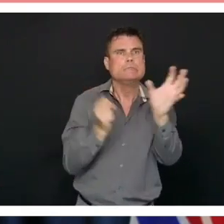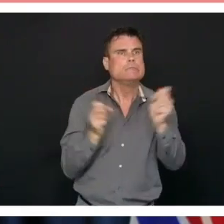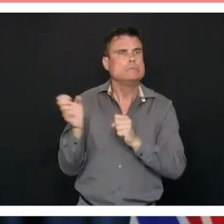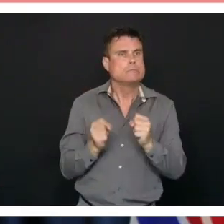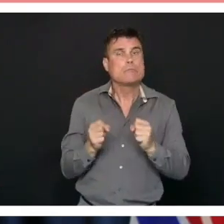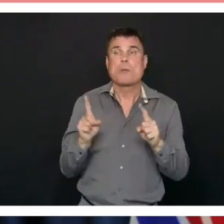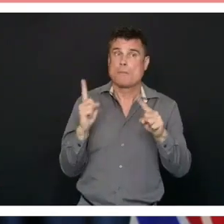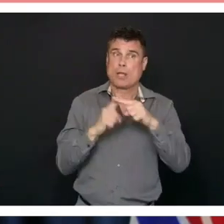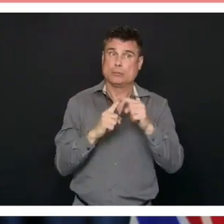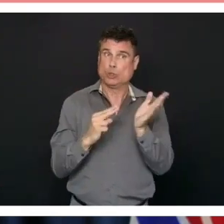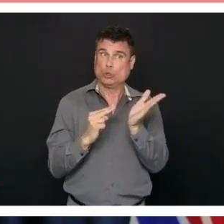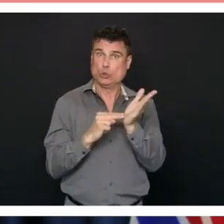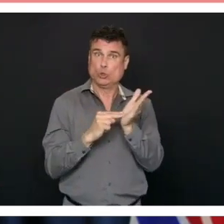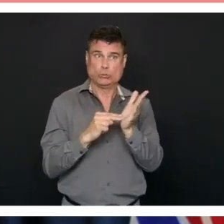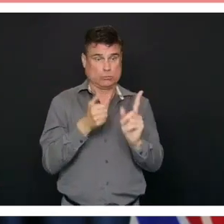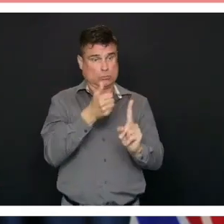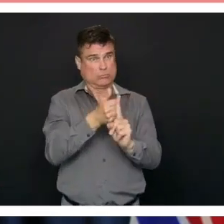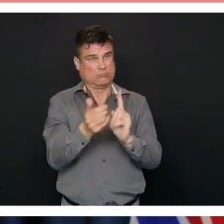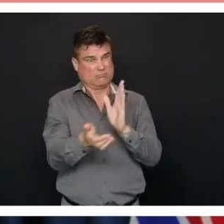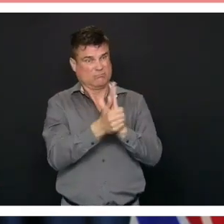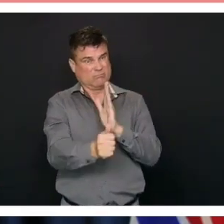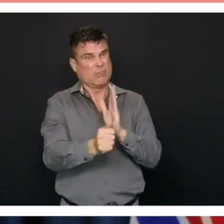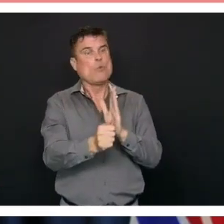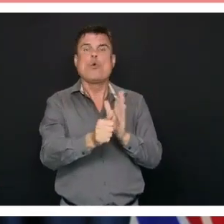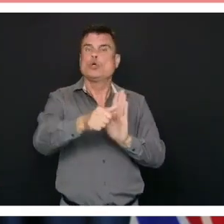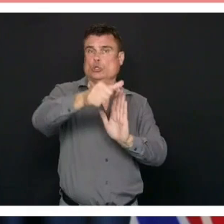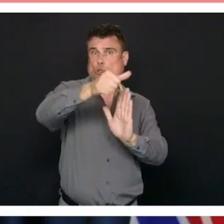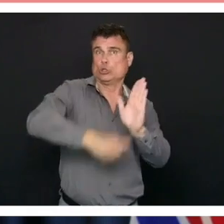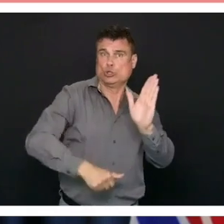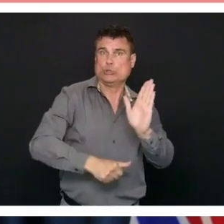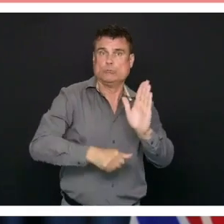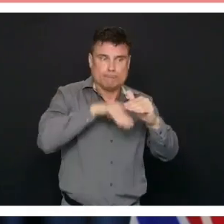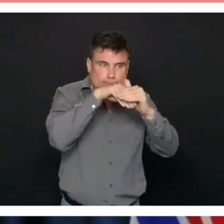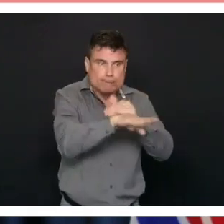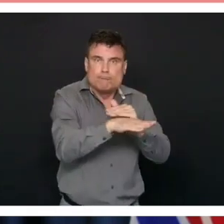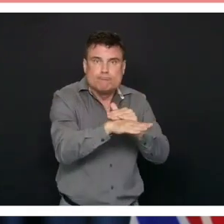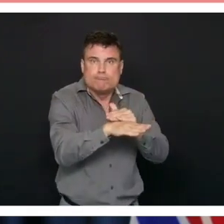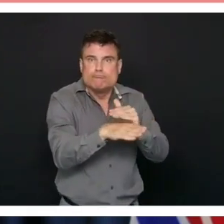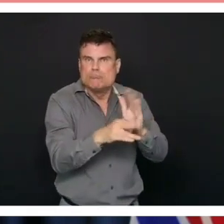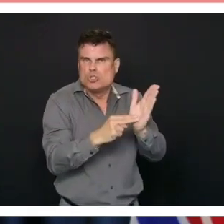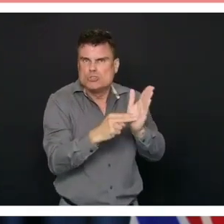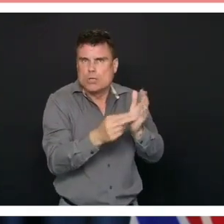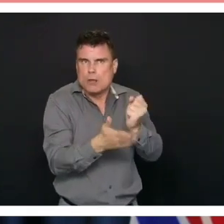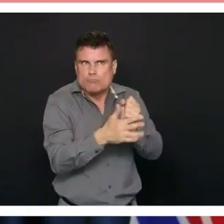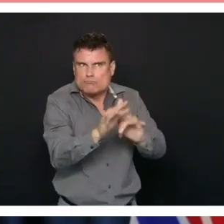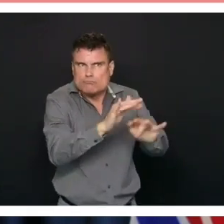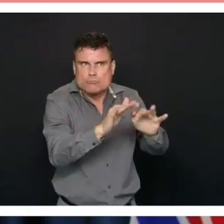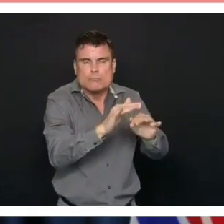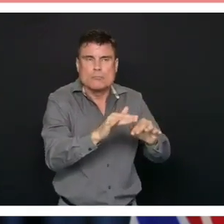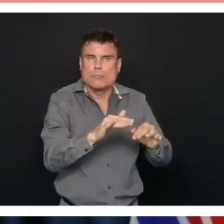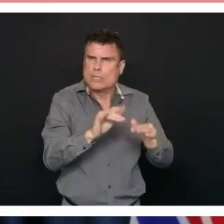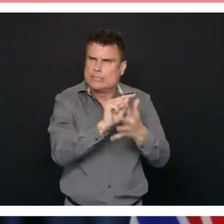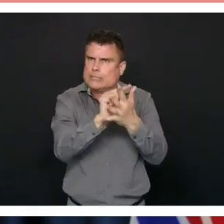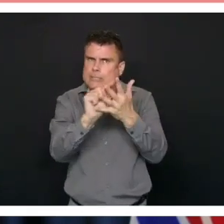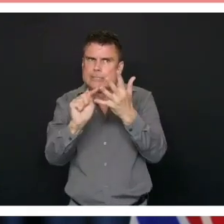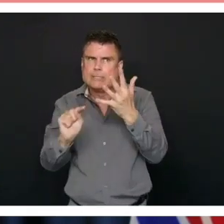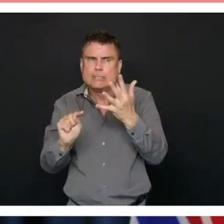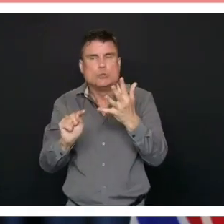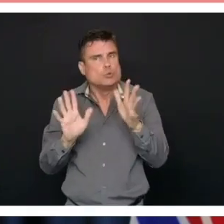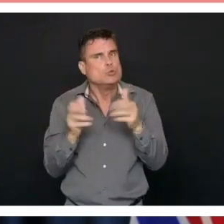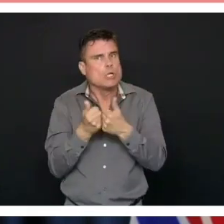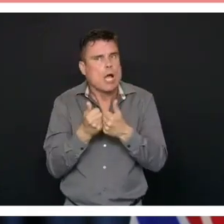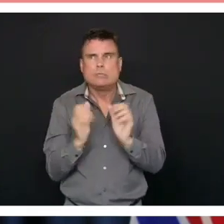But we're going to require more a medical office assistant, more skilled health care workers and obviously surgeons and